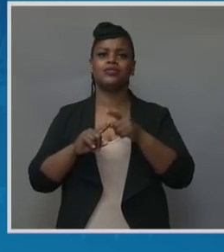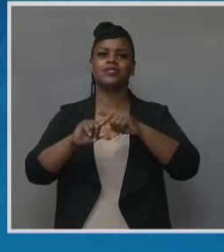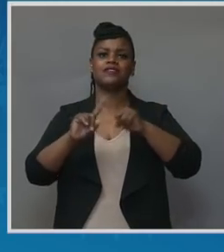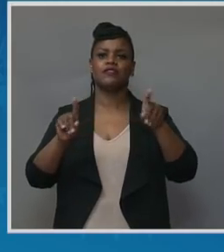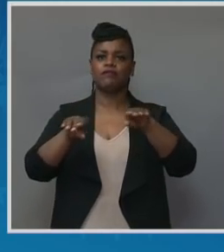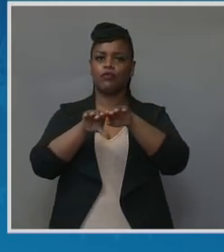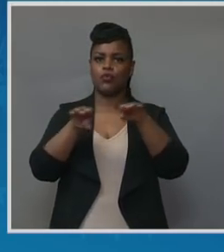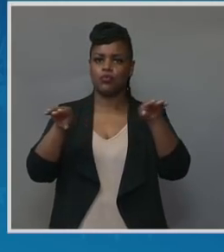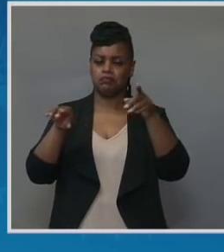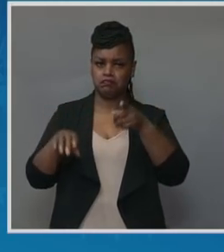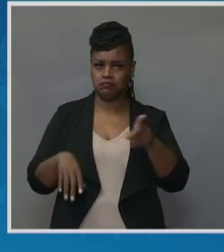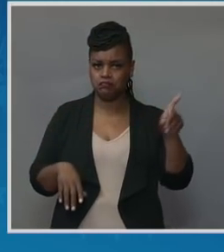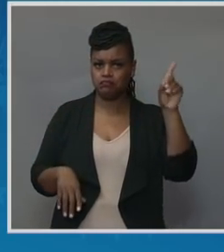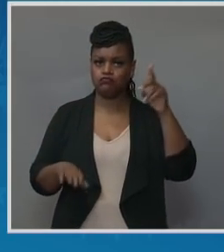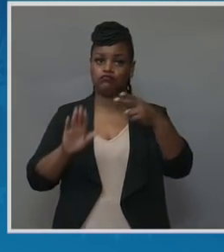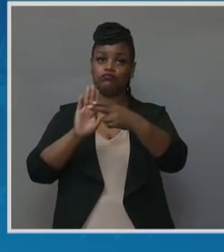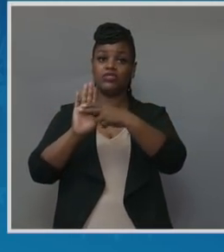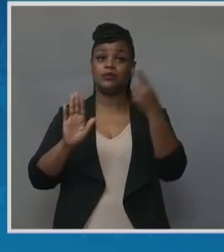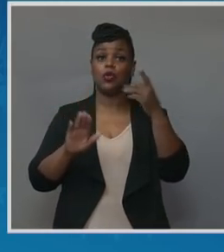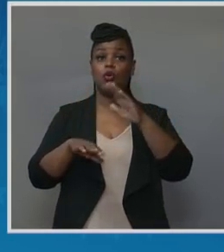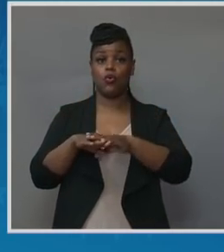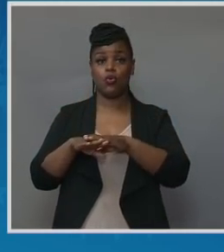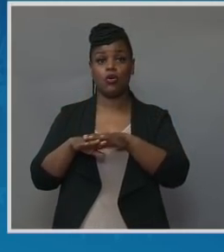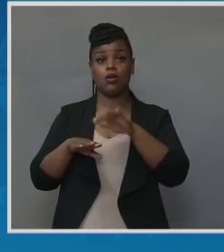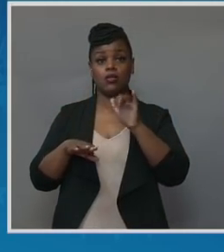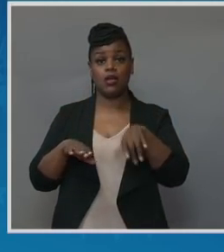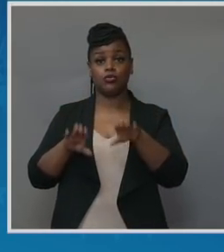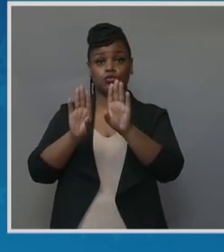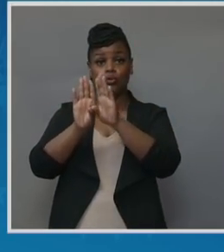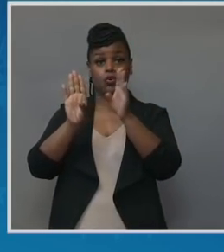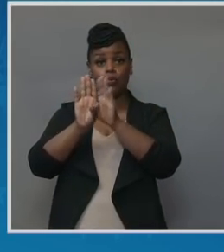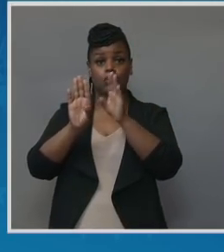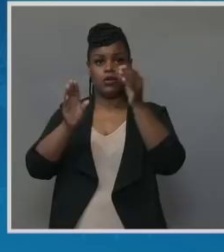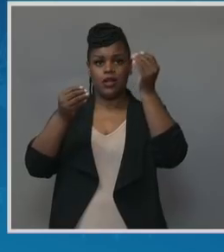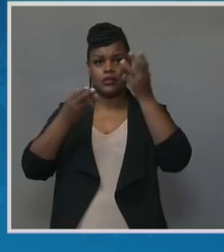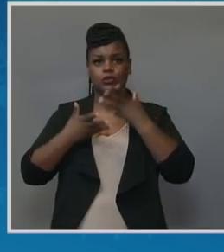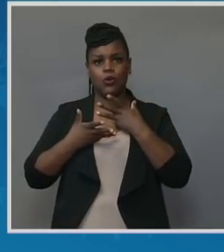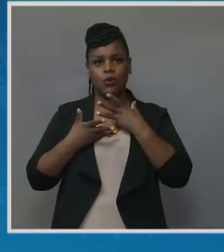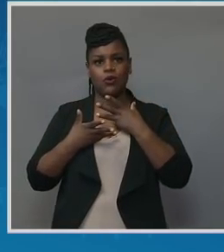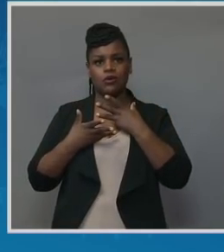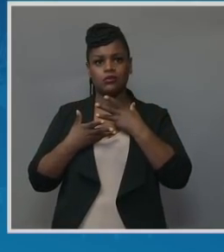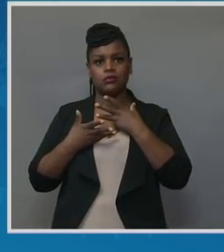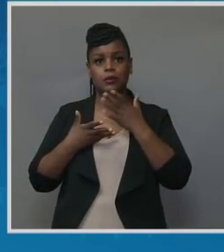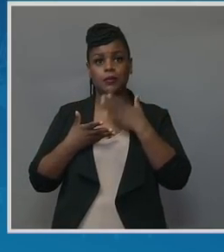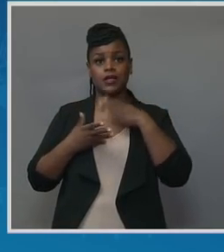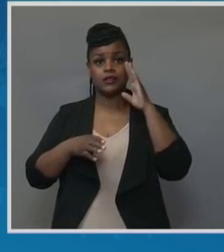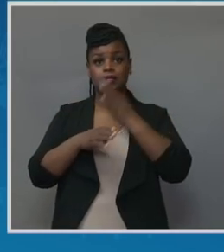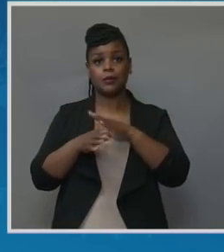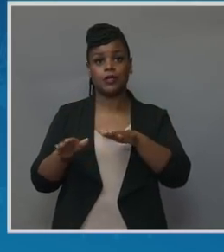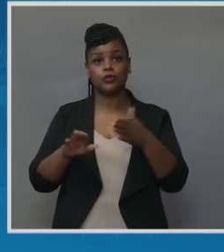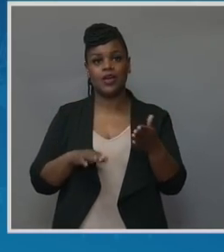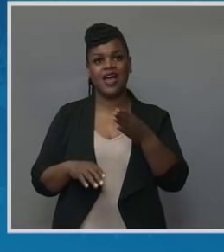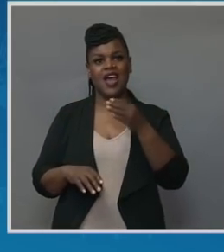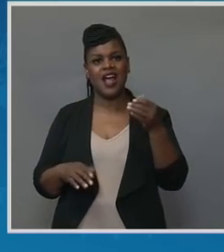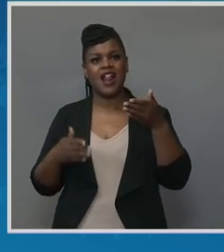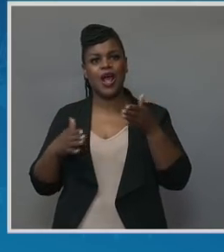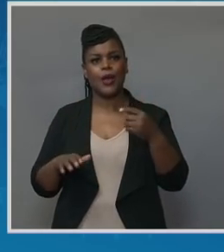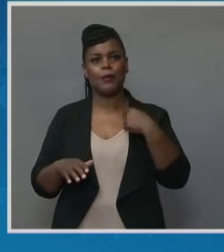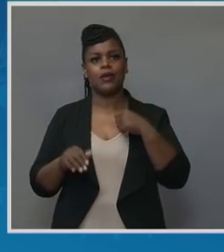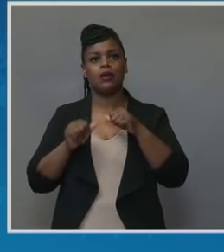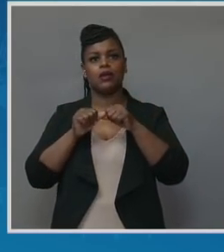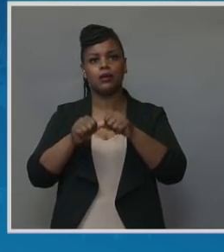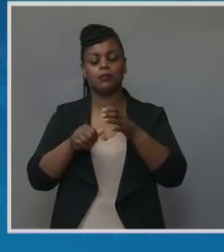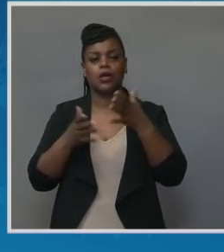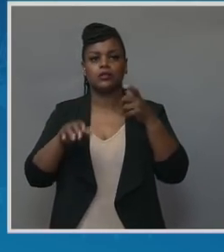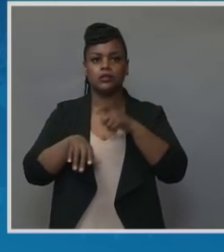the door to let people know that I had a son that passed away, and they allowed me to spend as much time with him as I needed with taking